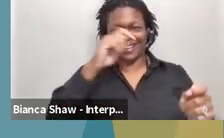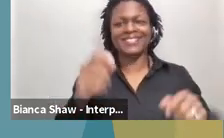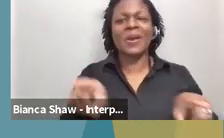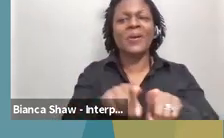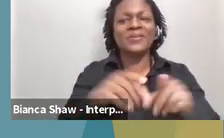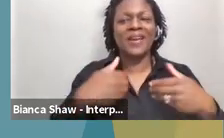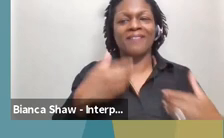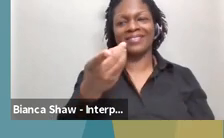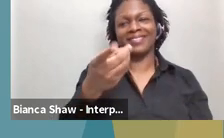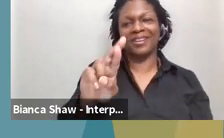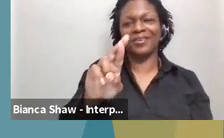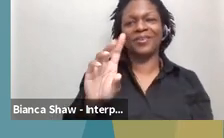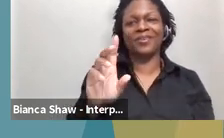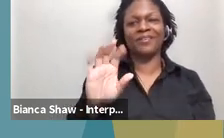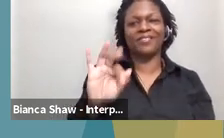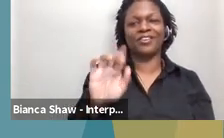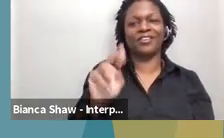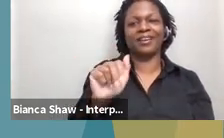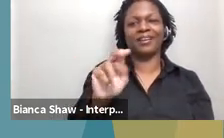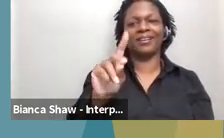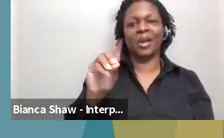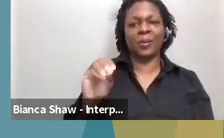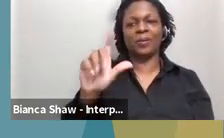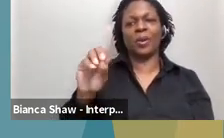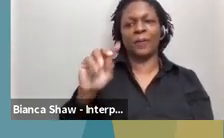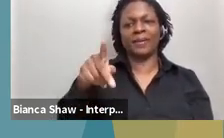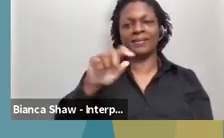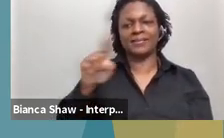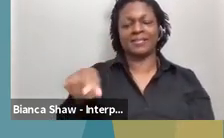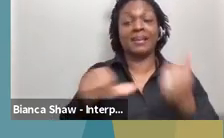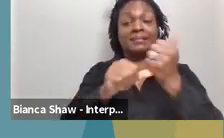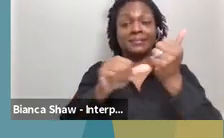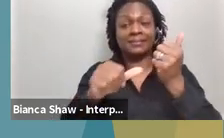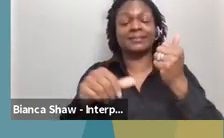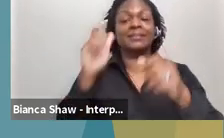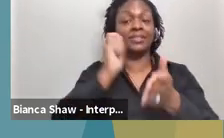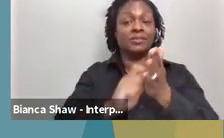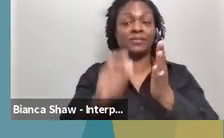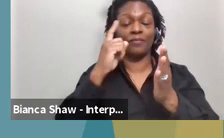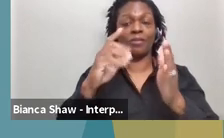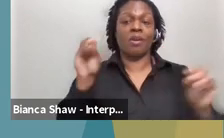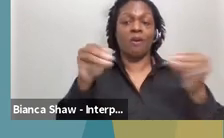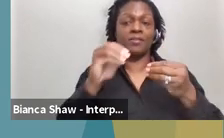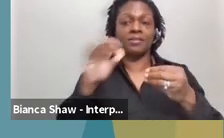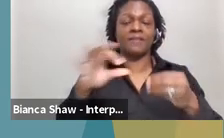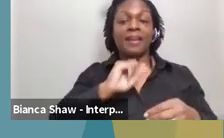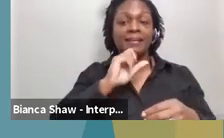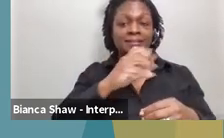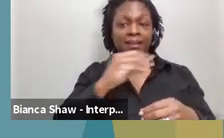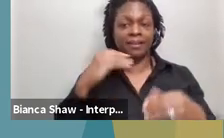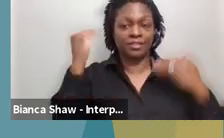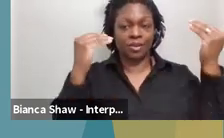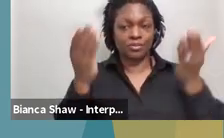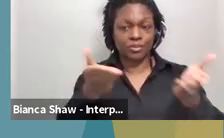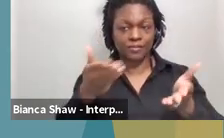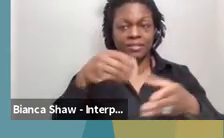the Assistant Secretary for the Office of Aging and Adult Services within the Department